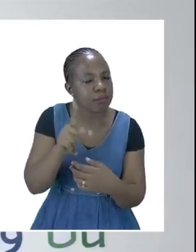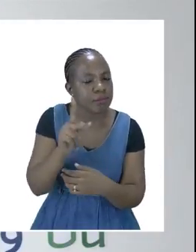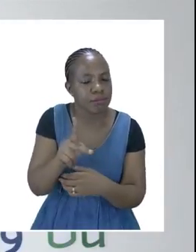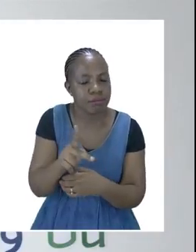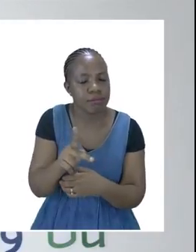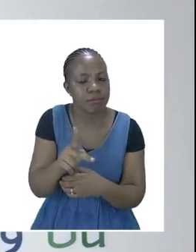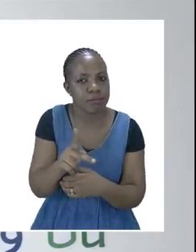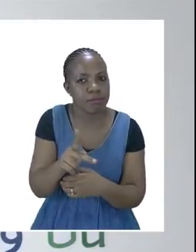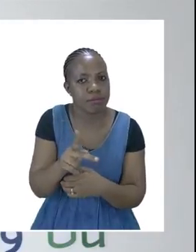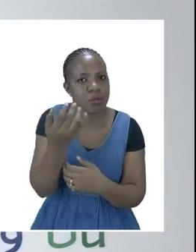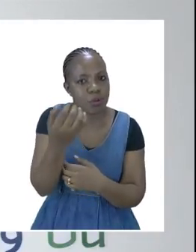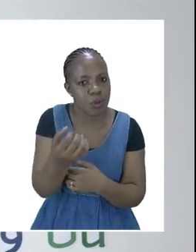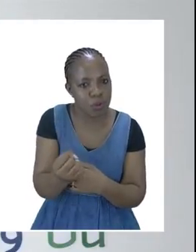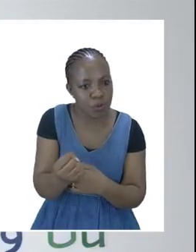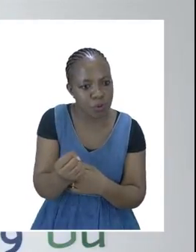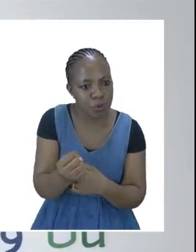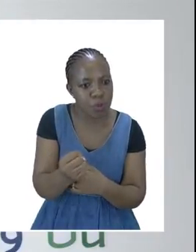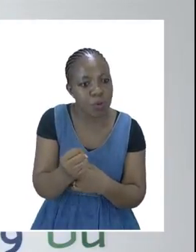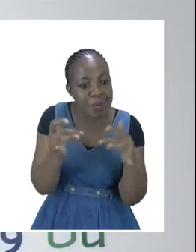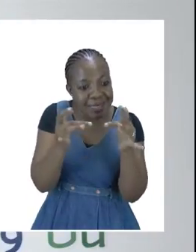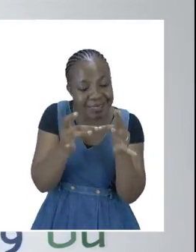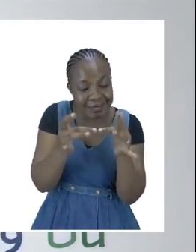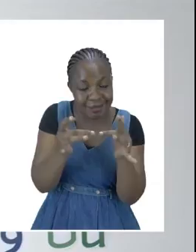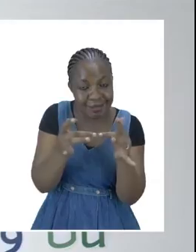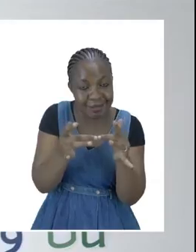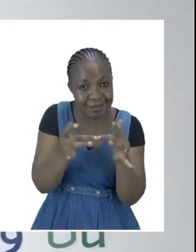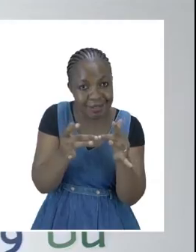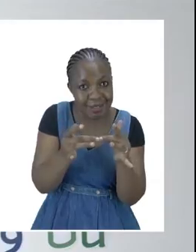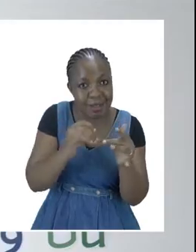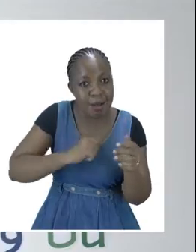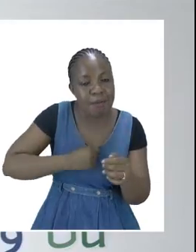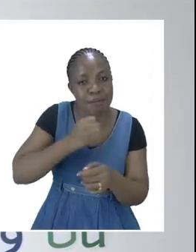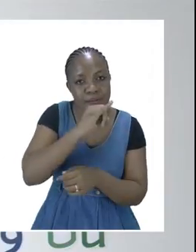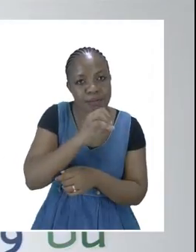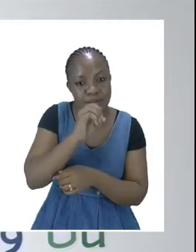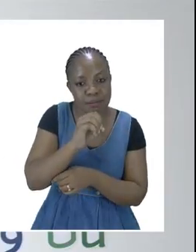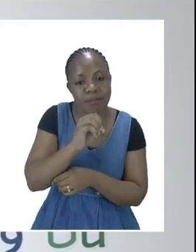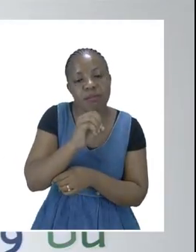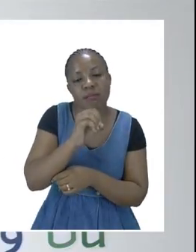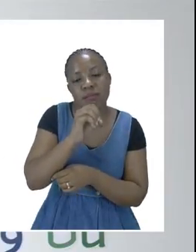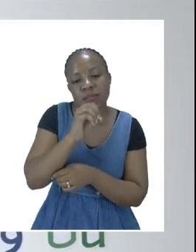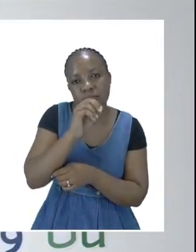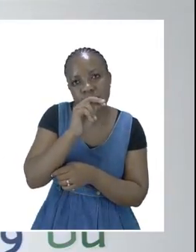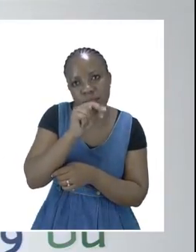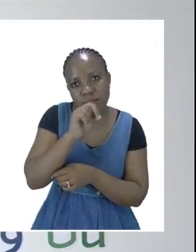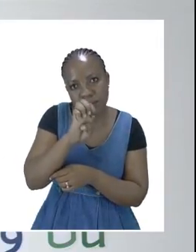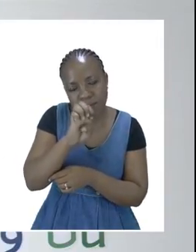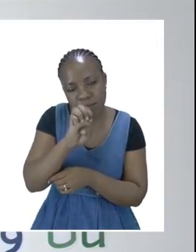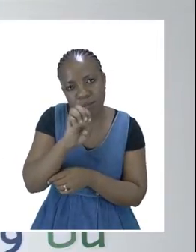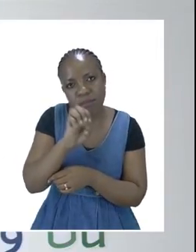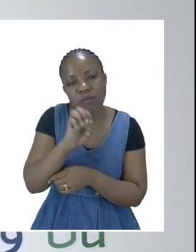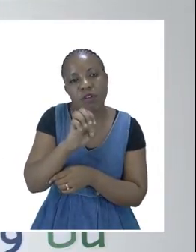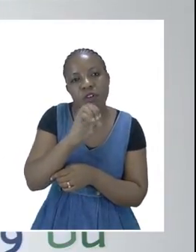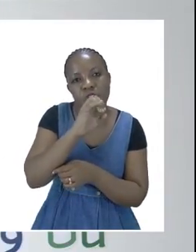are also available on our online platforms. MyZone and Zoschi Facebook pages and